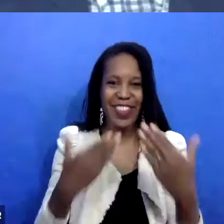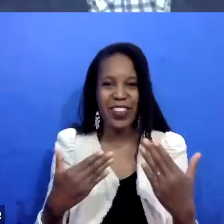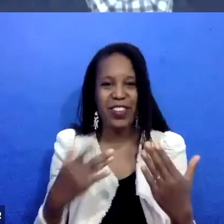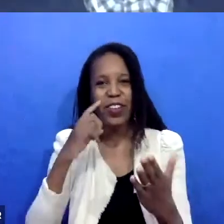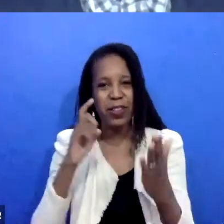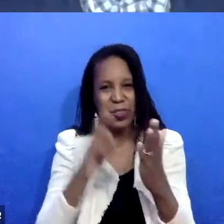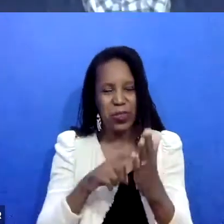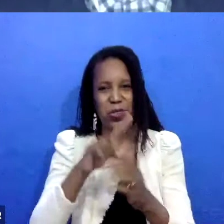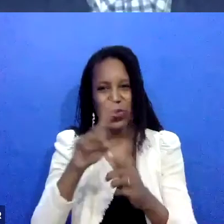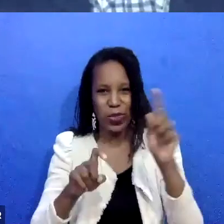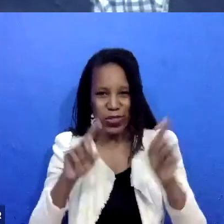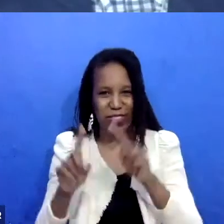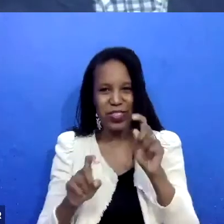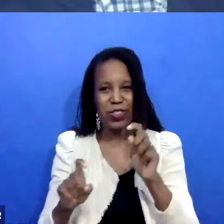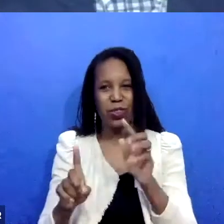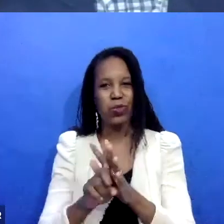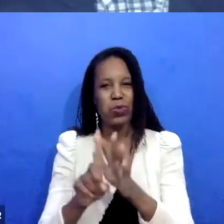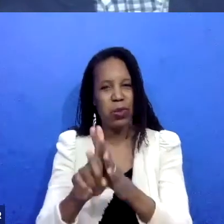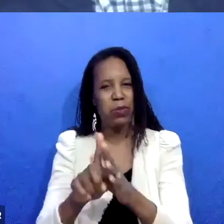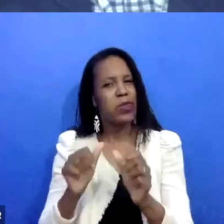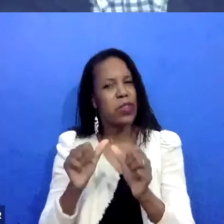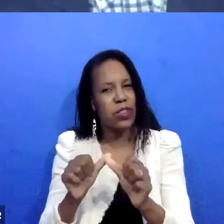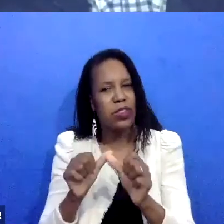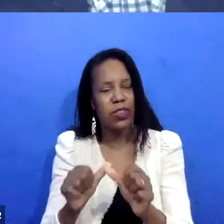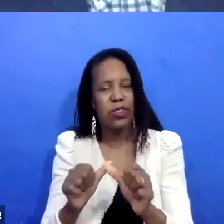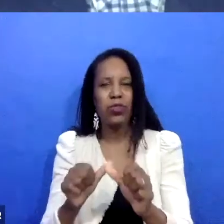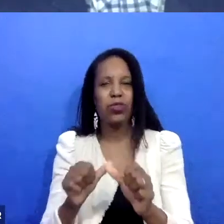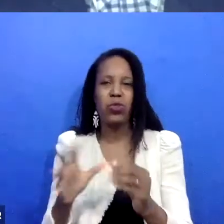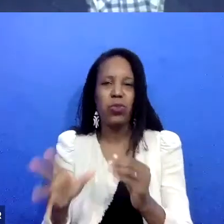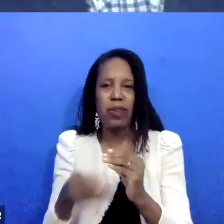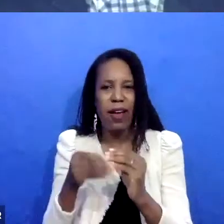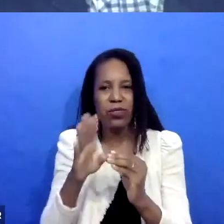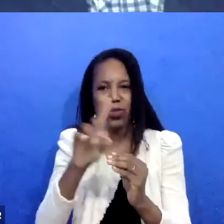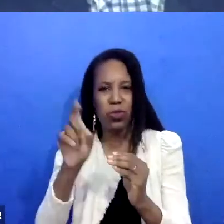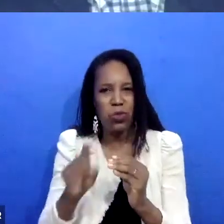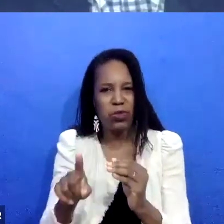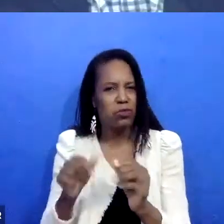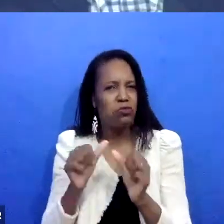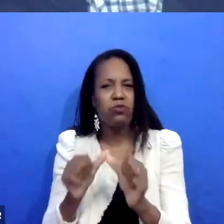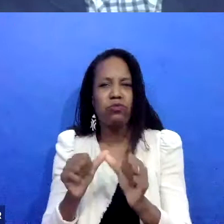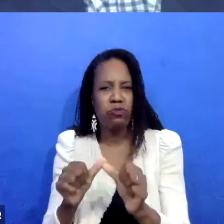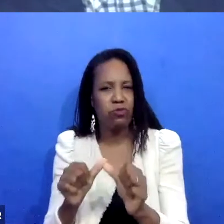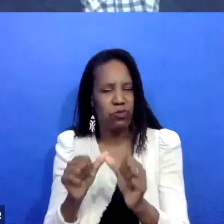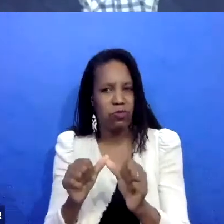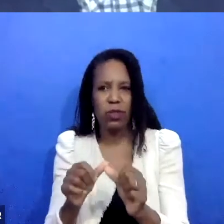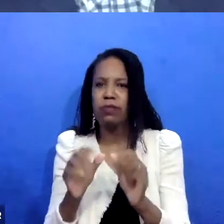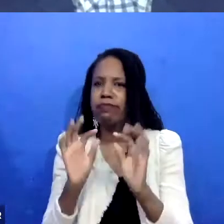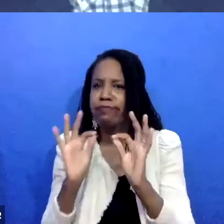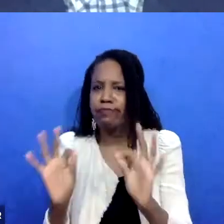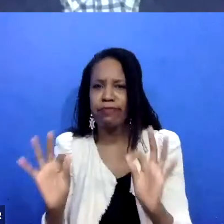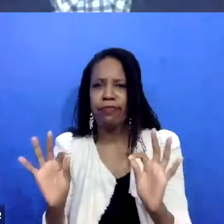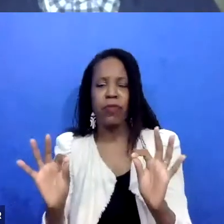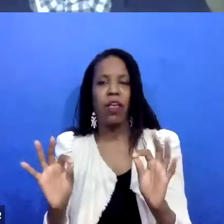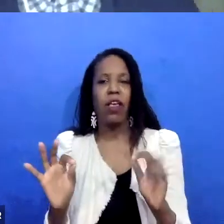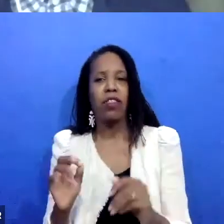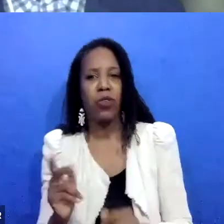we get to those, I do want to ask a couple of follow-up questions. First of all, thank you both for such, uh, rich inputs. Um, there's, I think, a quite